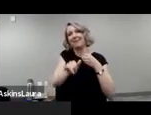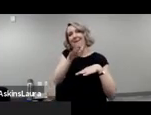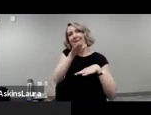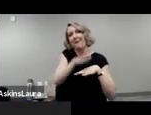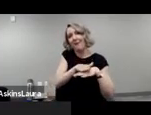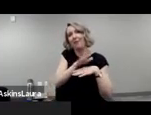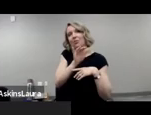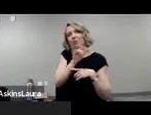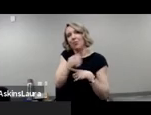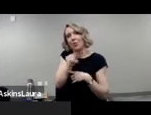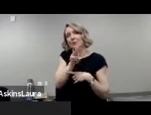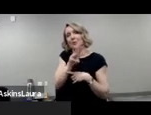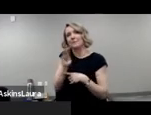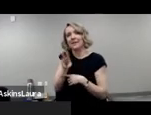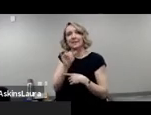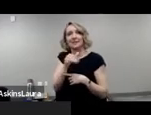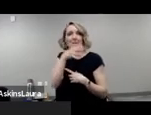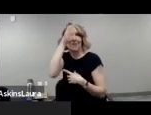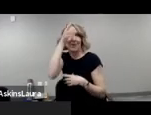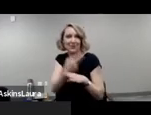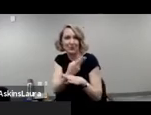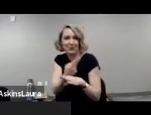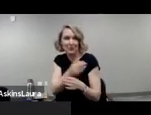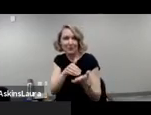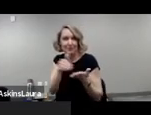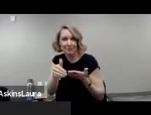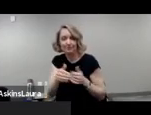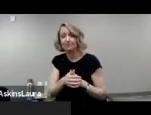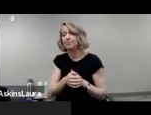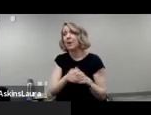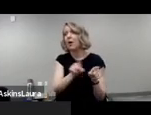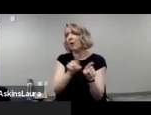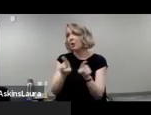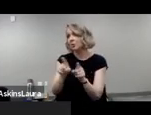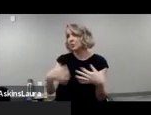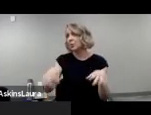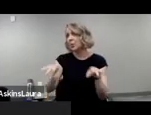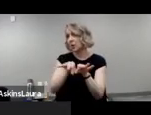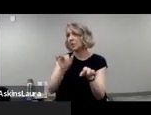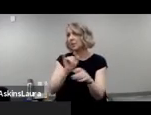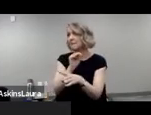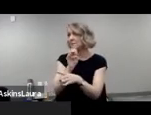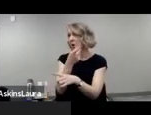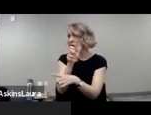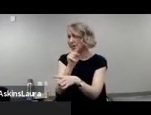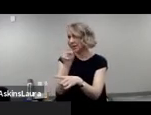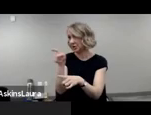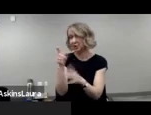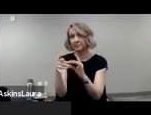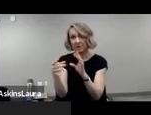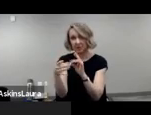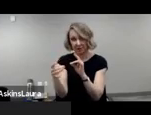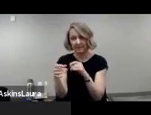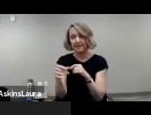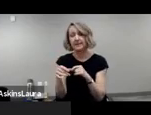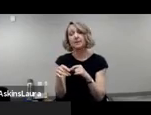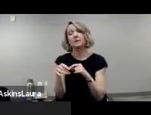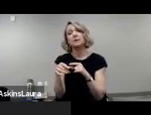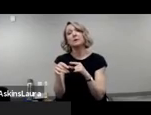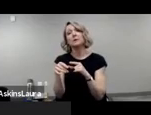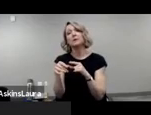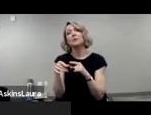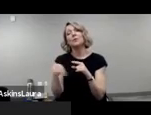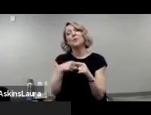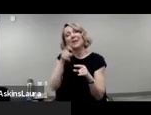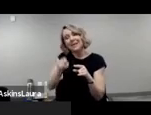The other thing I think is to point out something that Margaret had found in her focus group, and that is to